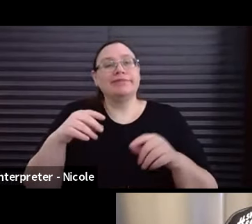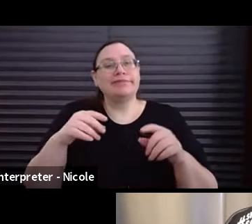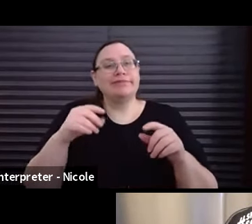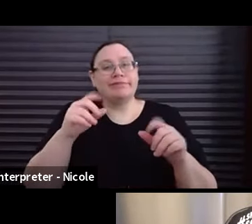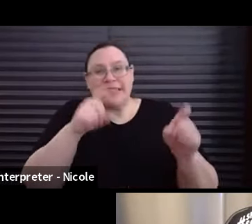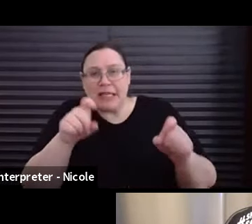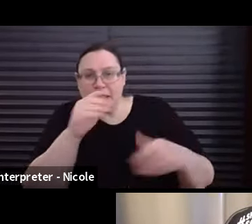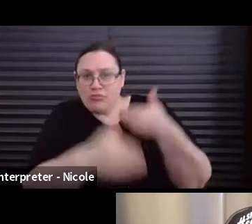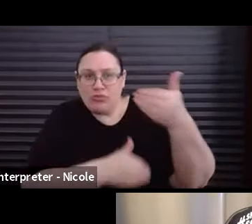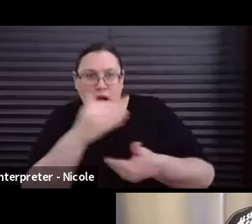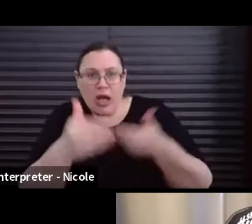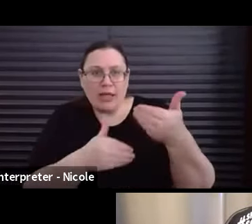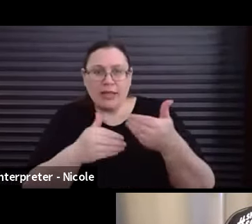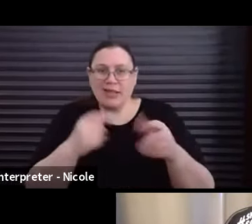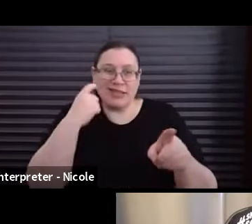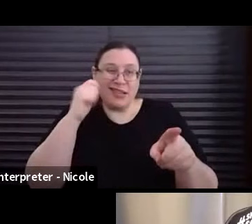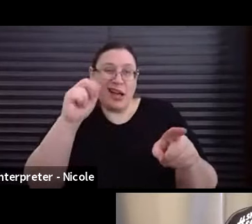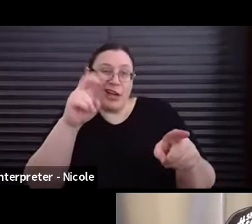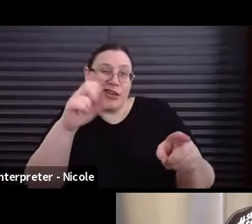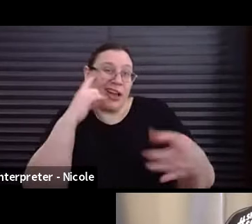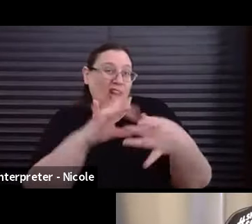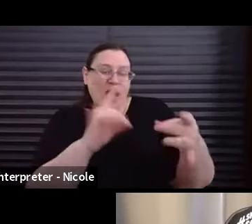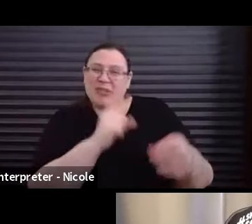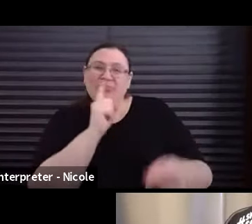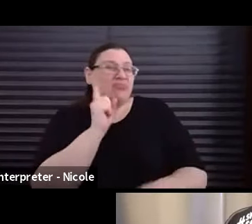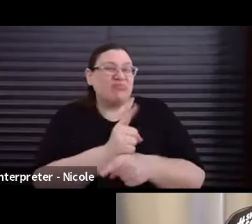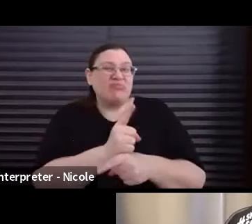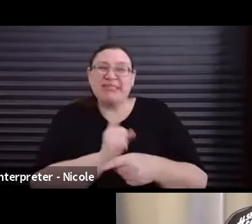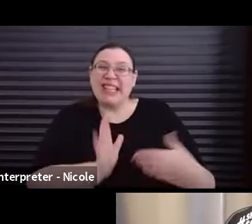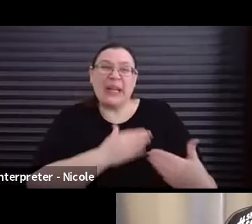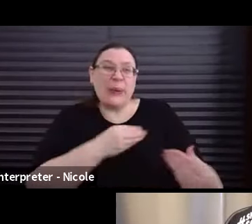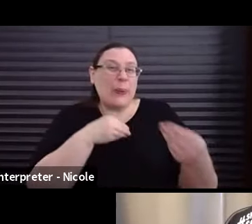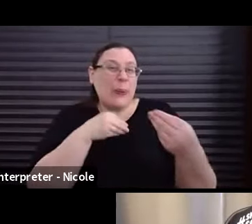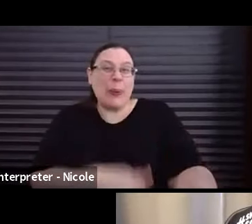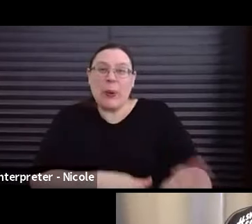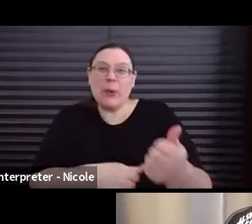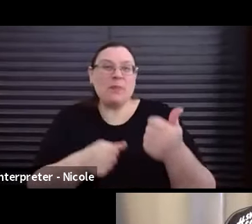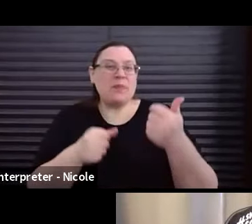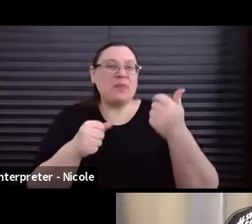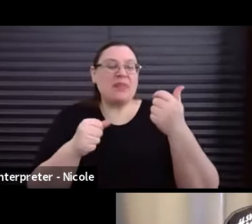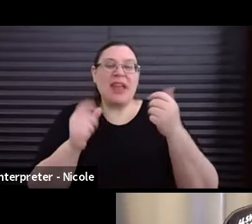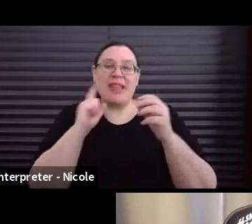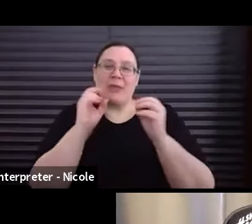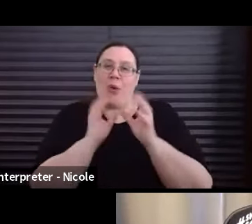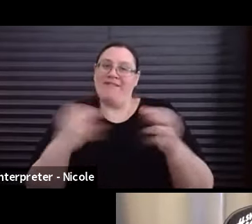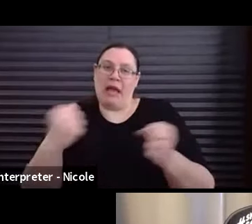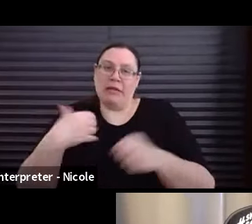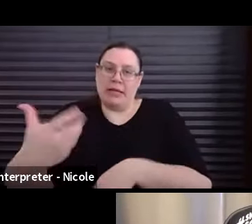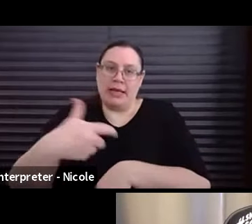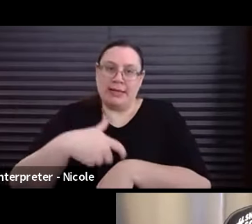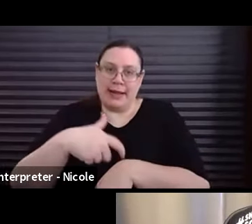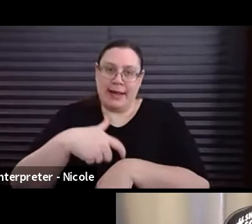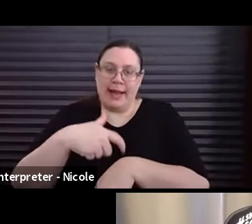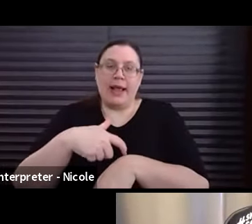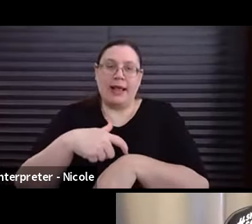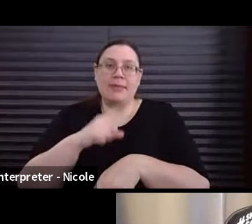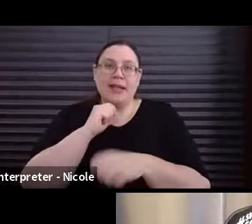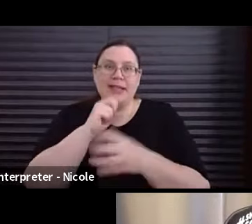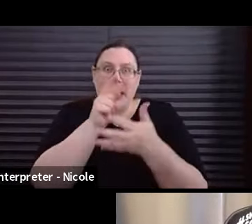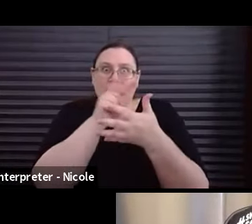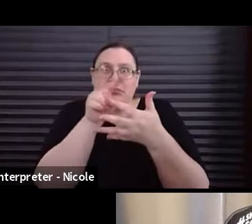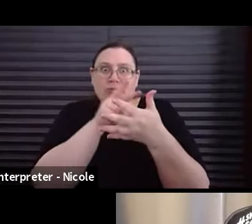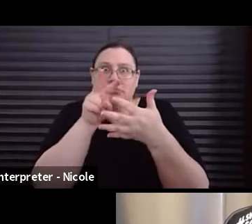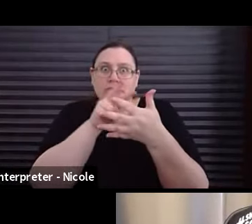it was, as sort of Andrea said, super easy. Went on. I think it'll be faster the next time because I actually read everything,